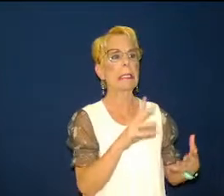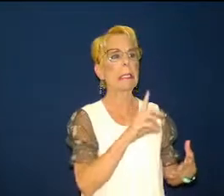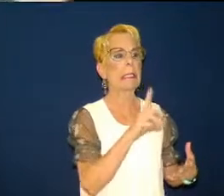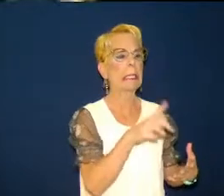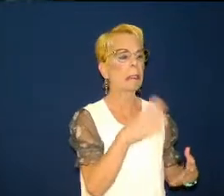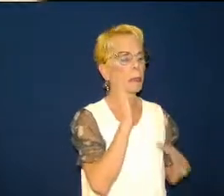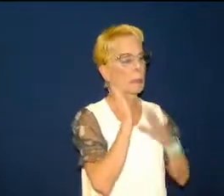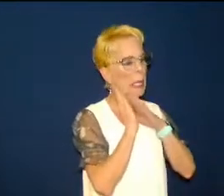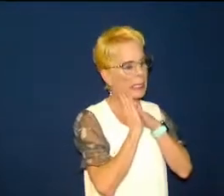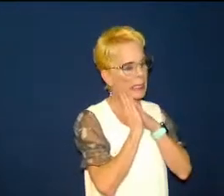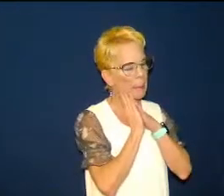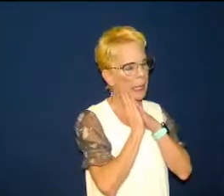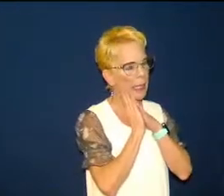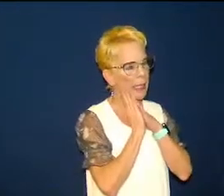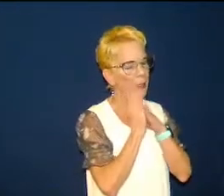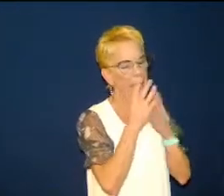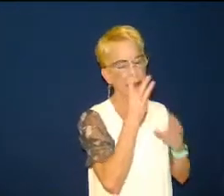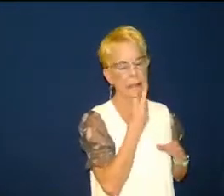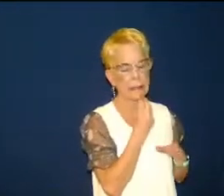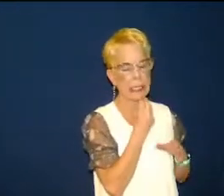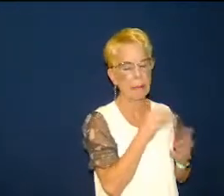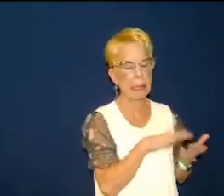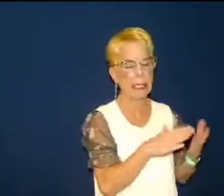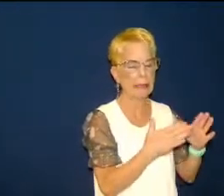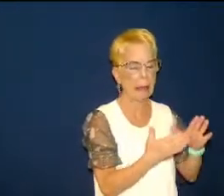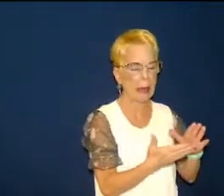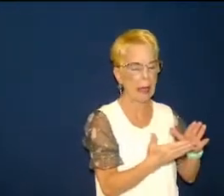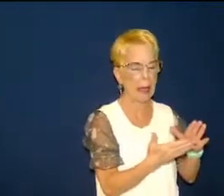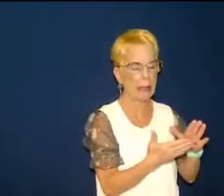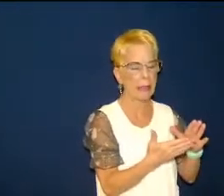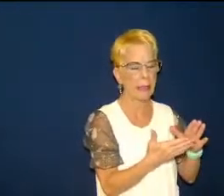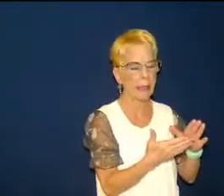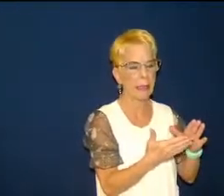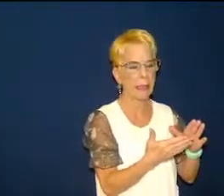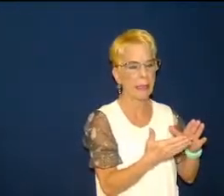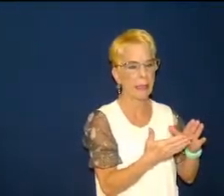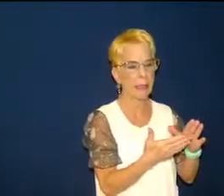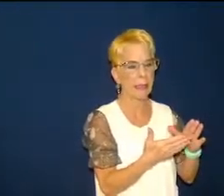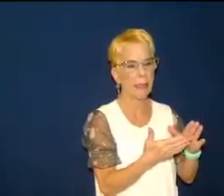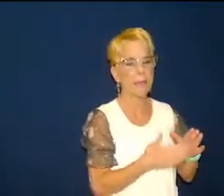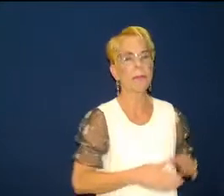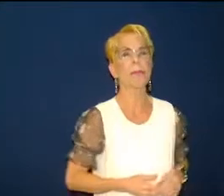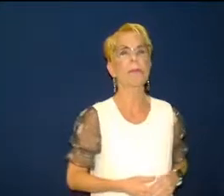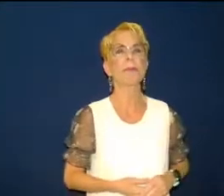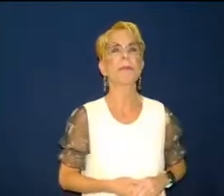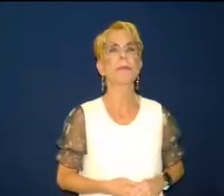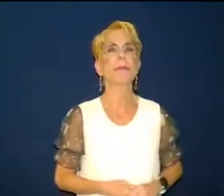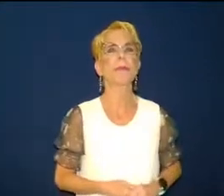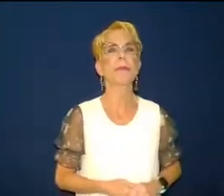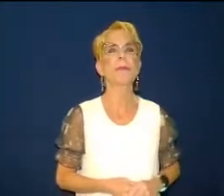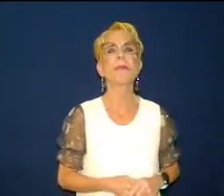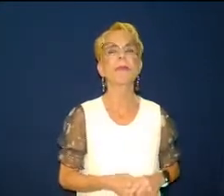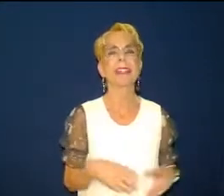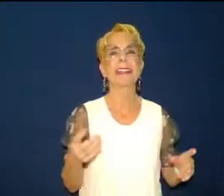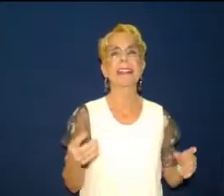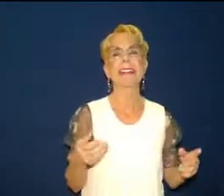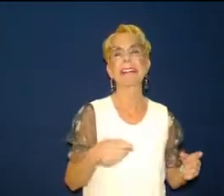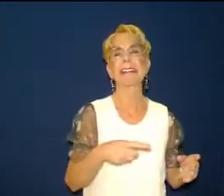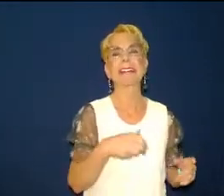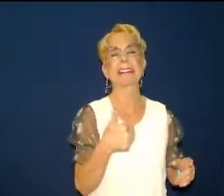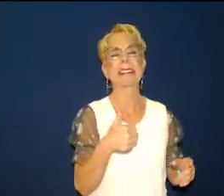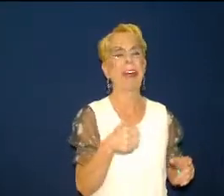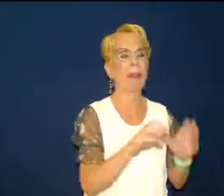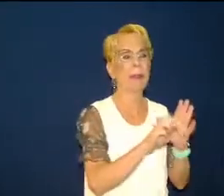nearly two years later on august 25 2004 police who also who had been called by concerned